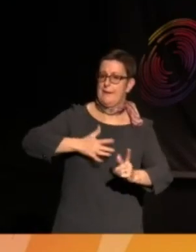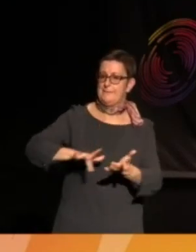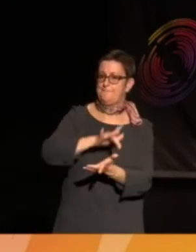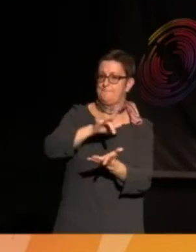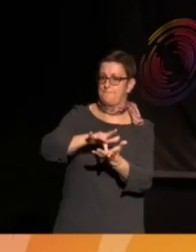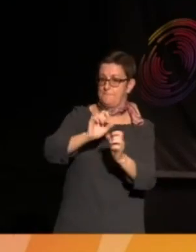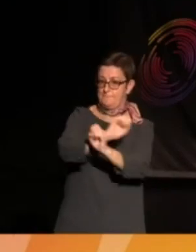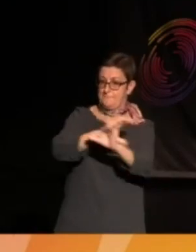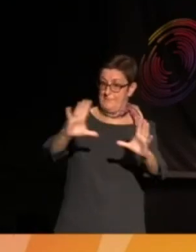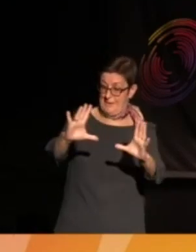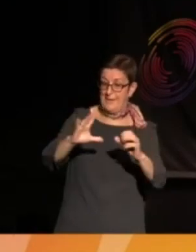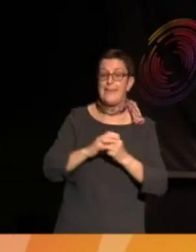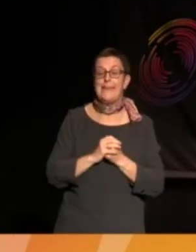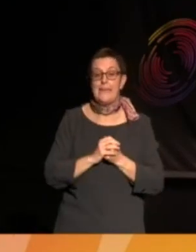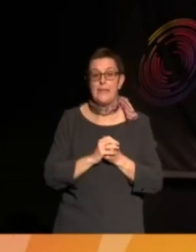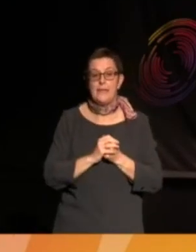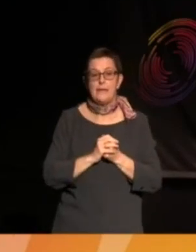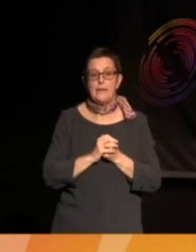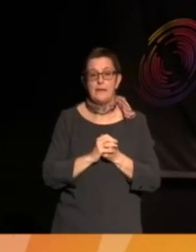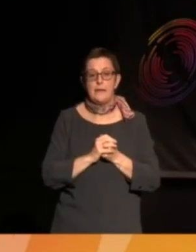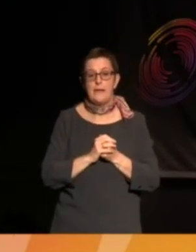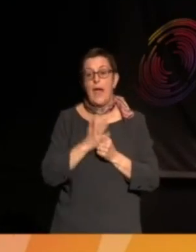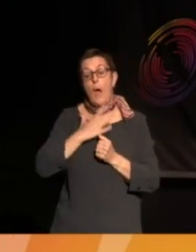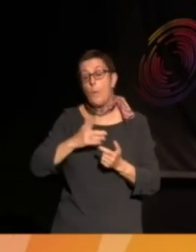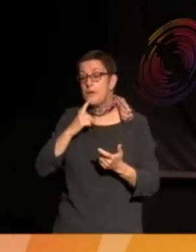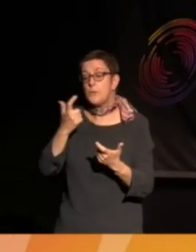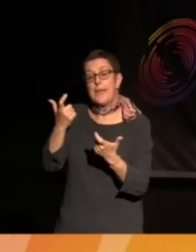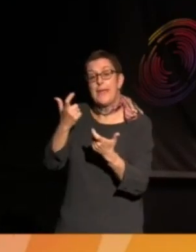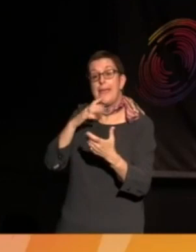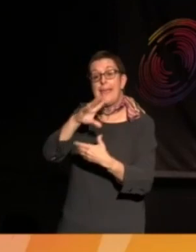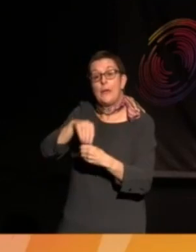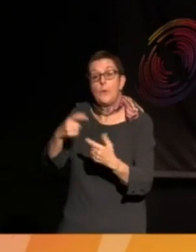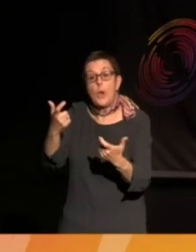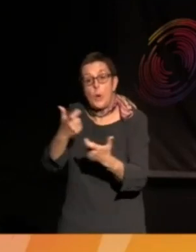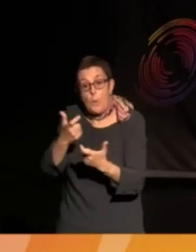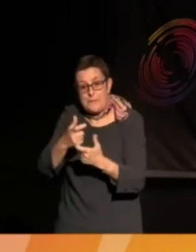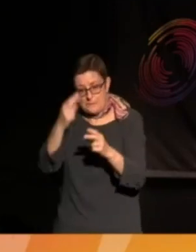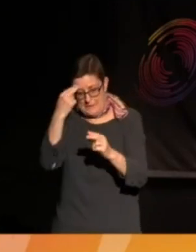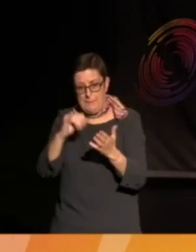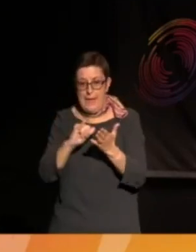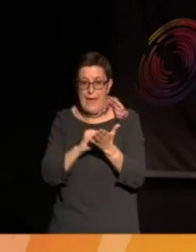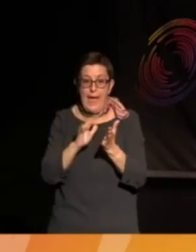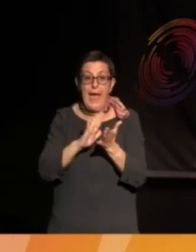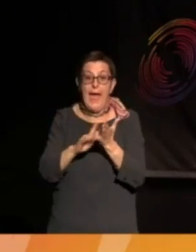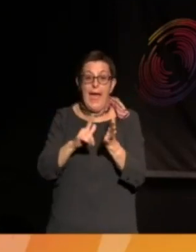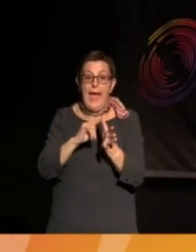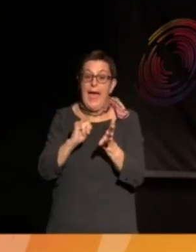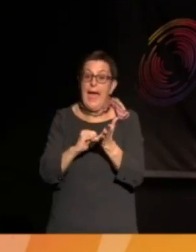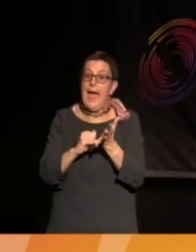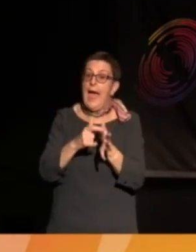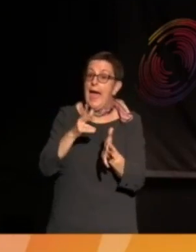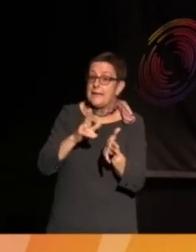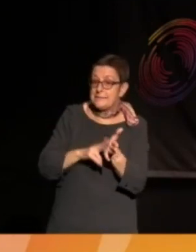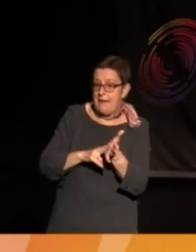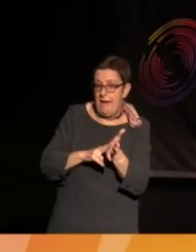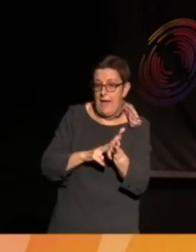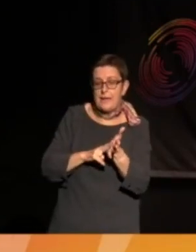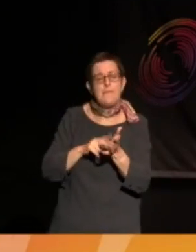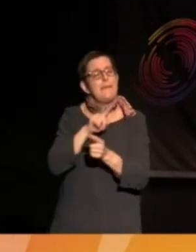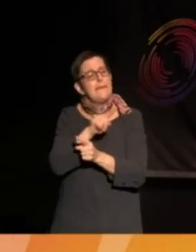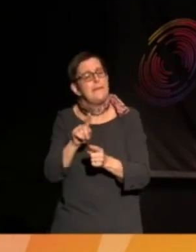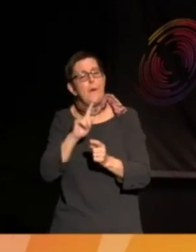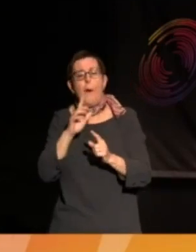want to include a comedian called Hassan Minhaj. He's an American comedian, and